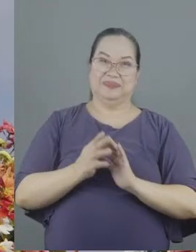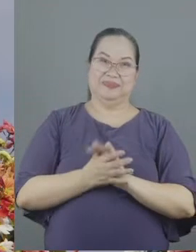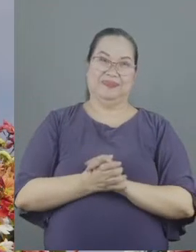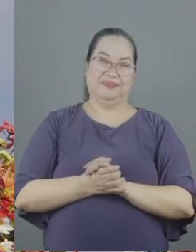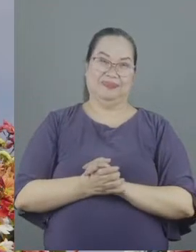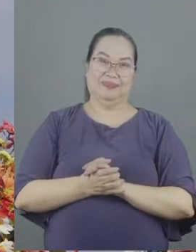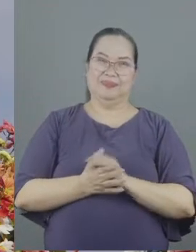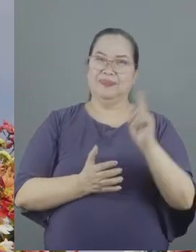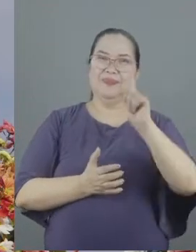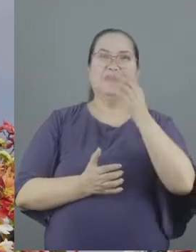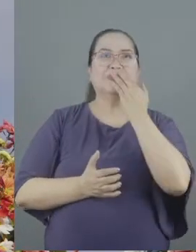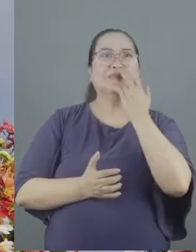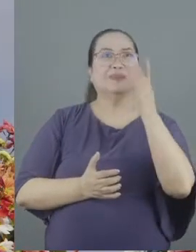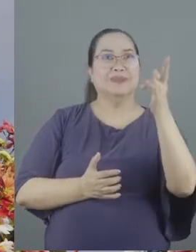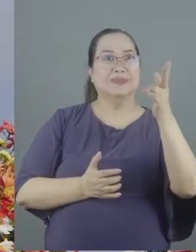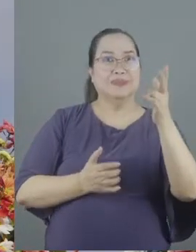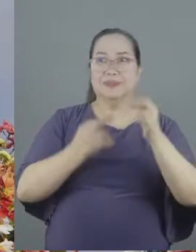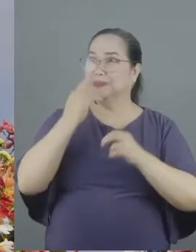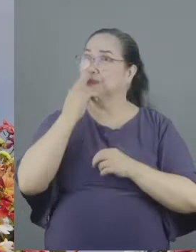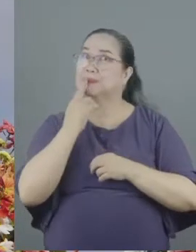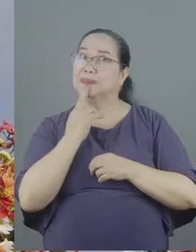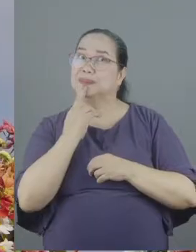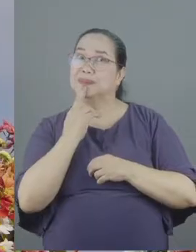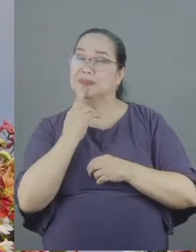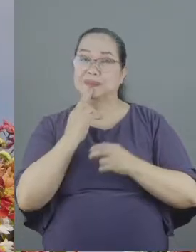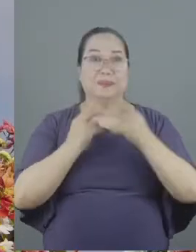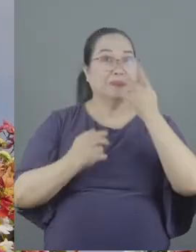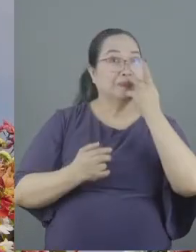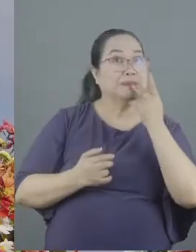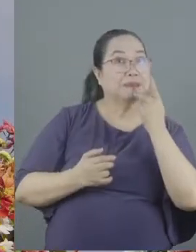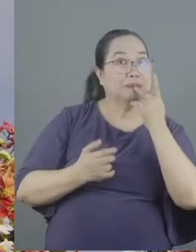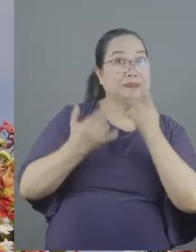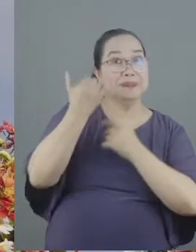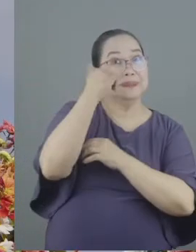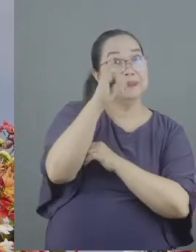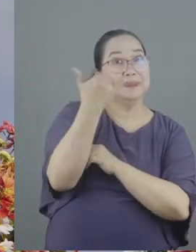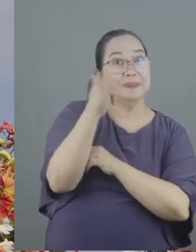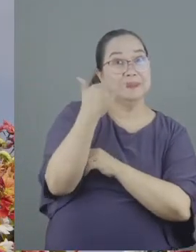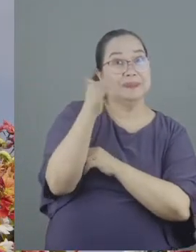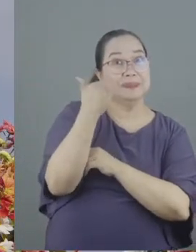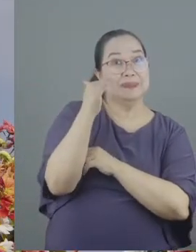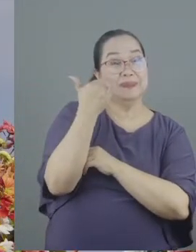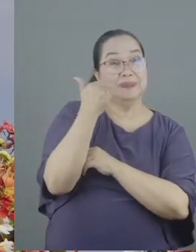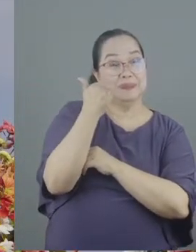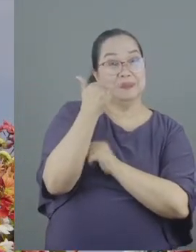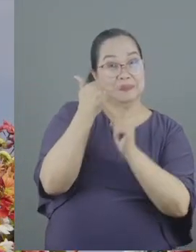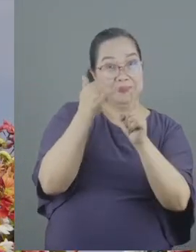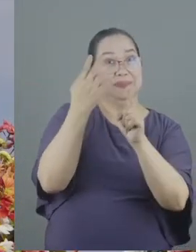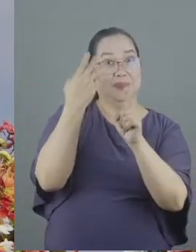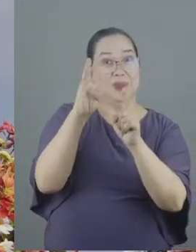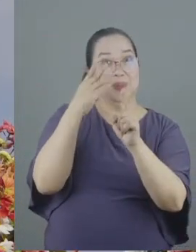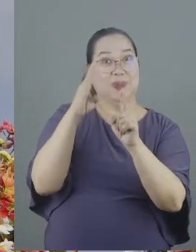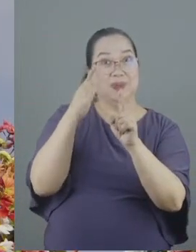What color are you? Are you red? Are you yellow? Are you blue? blue?